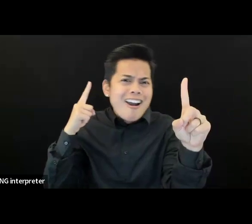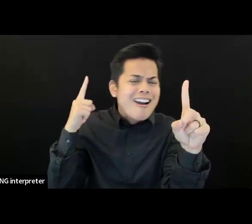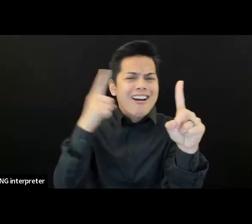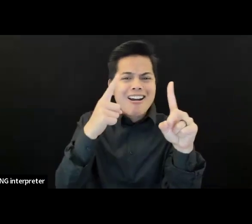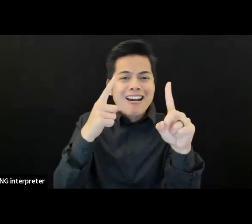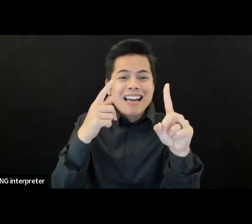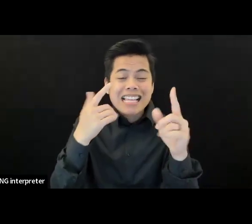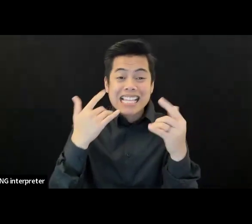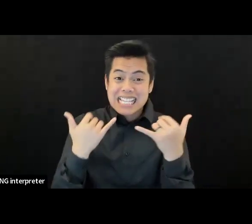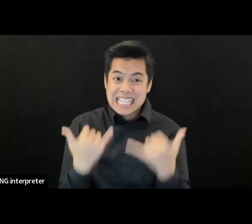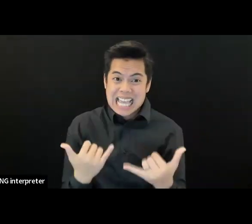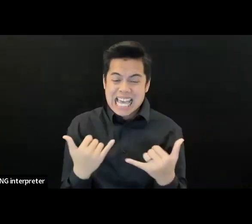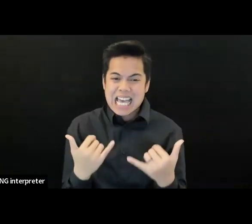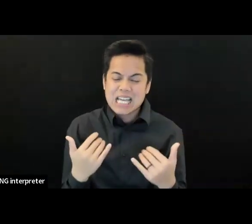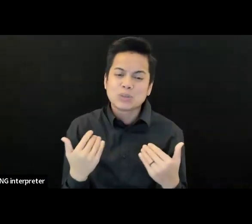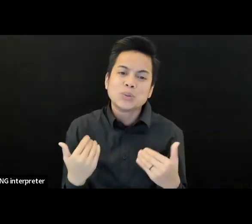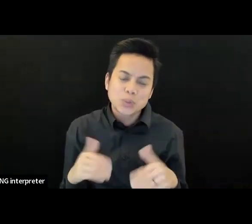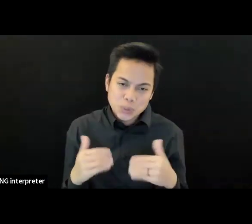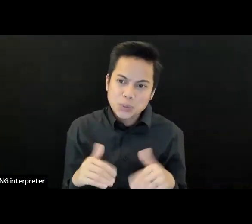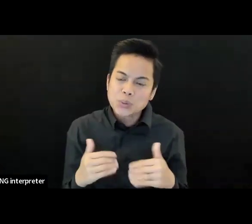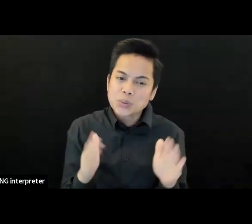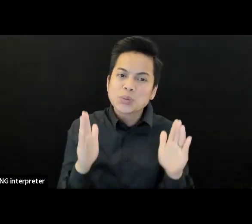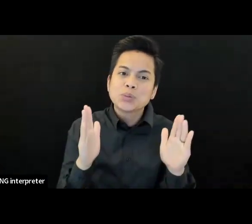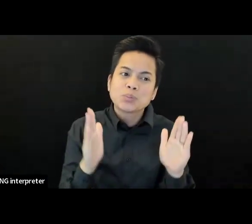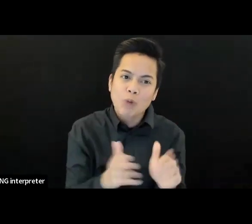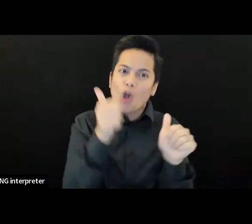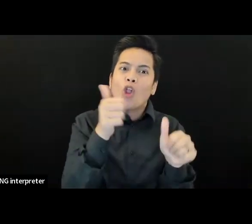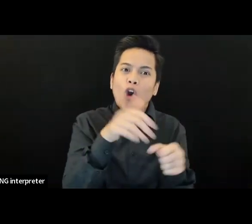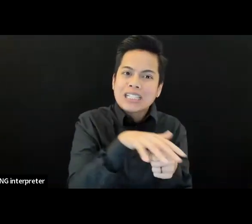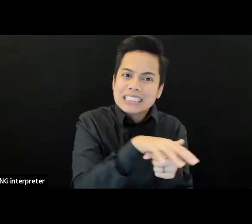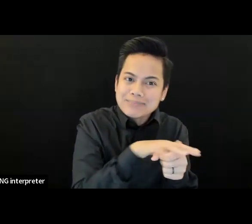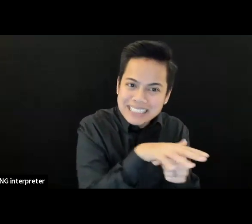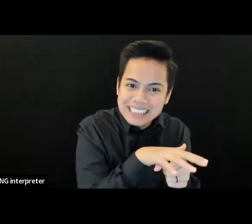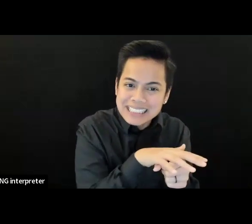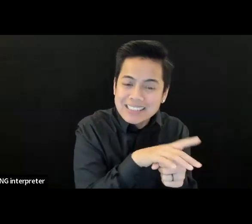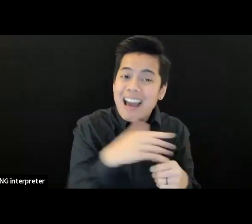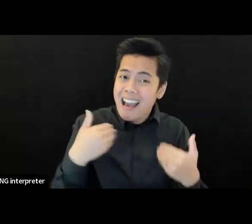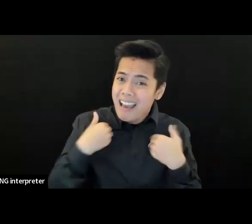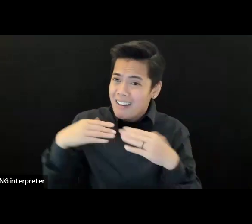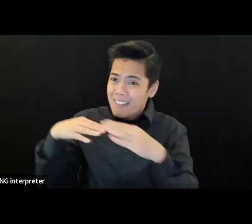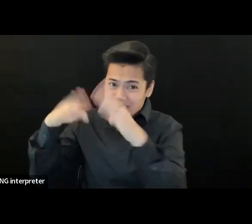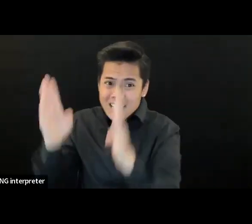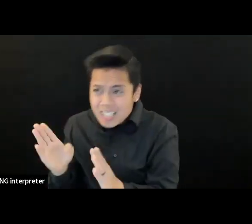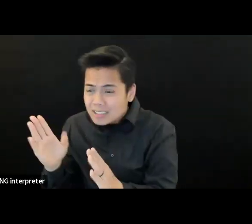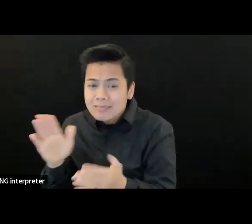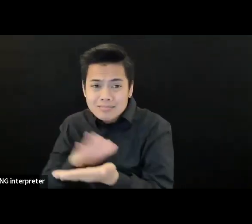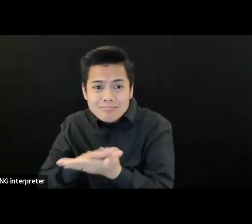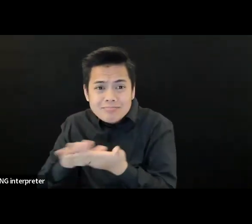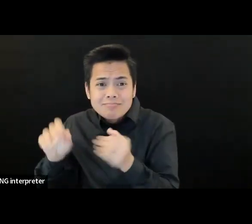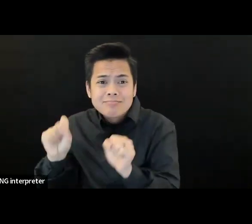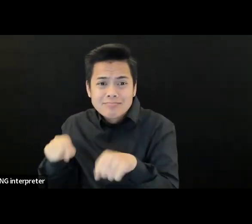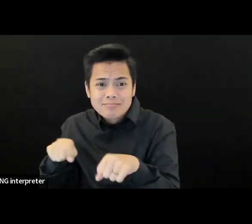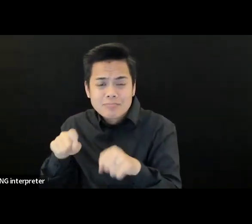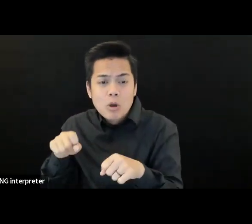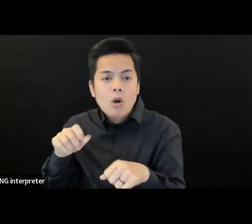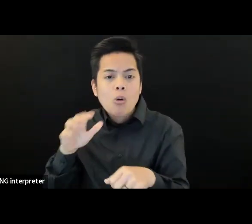disability housing on top of it is so exciting. So we just feel really confident about what we're going to be able to do with the smaller space by